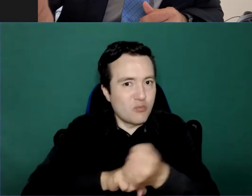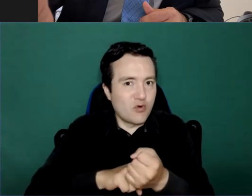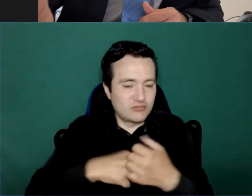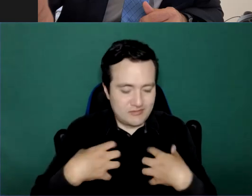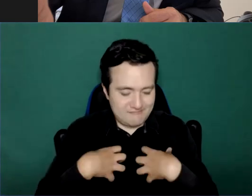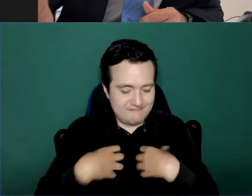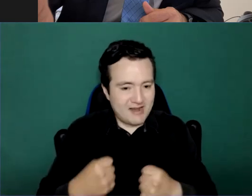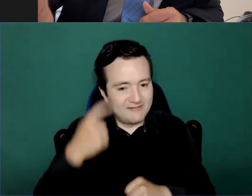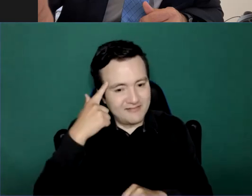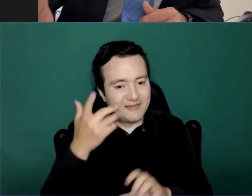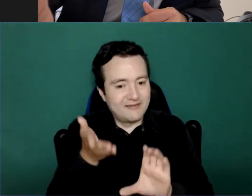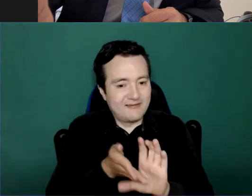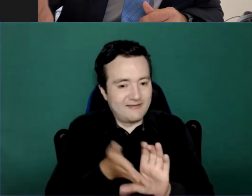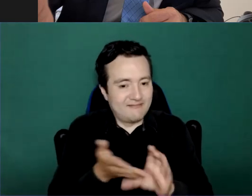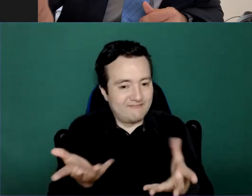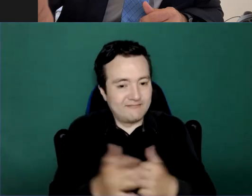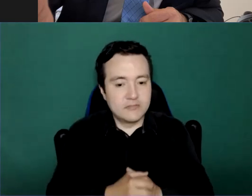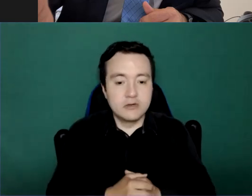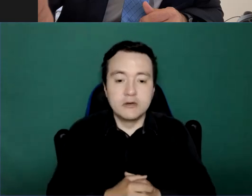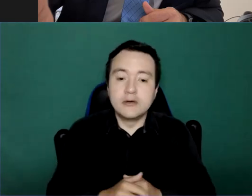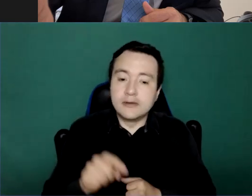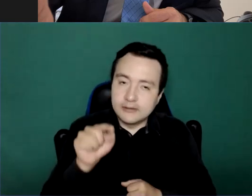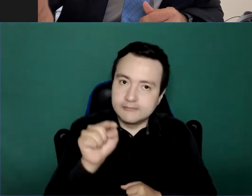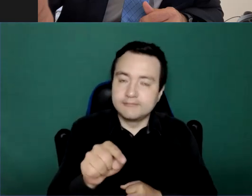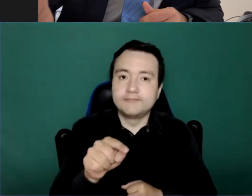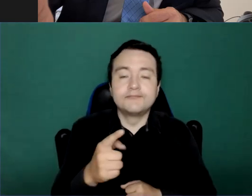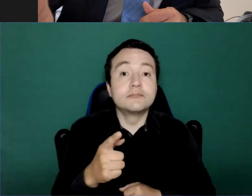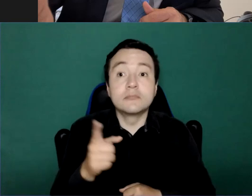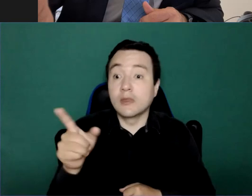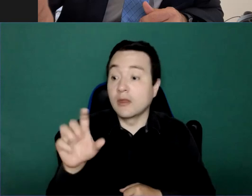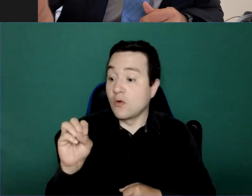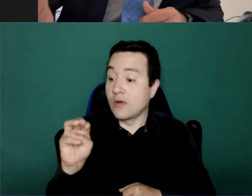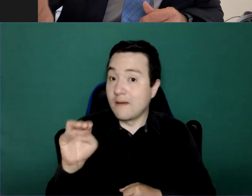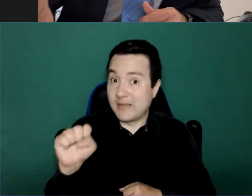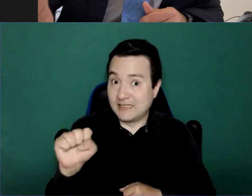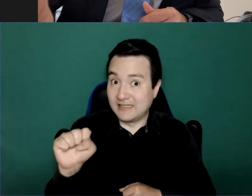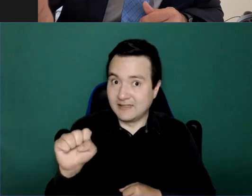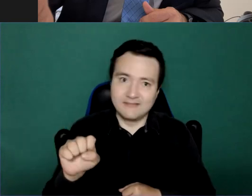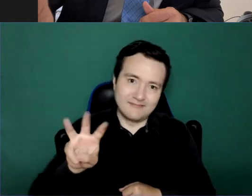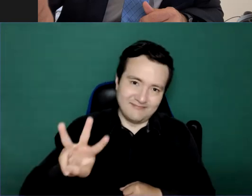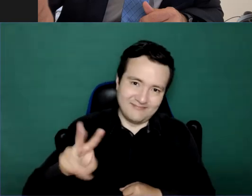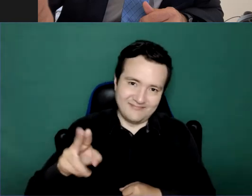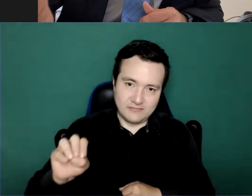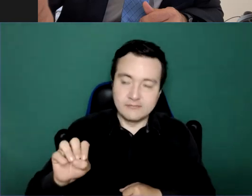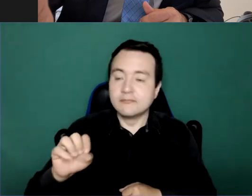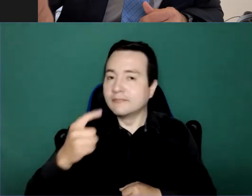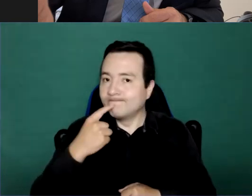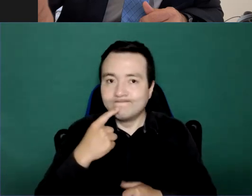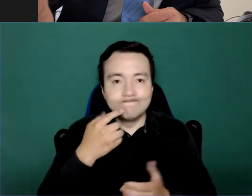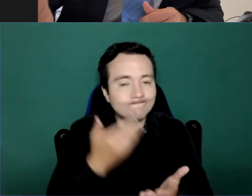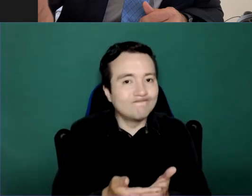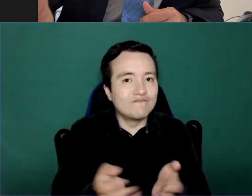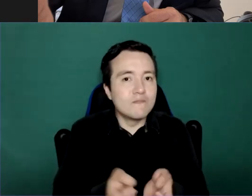that we must ensure the widespread availability of emergency mental health and psychosocial support. The pandemic has